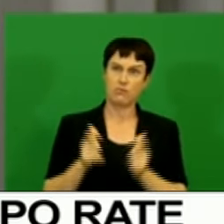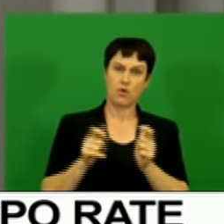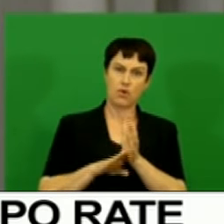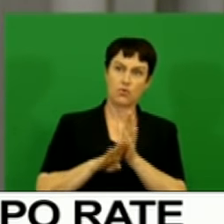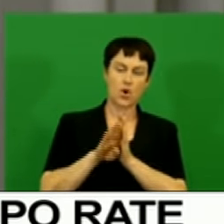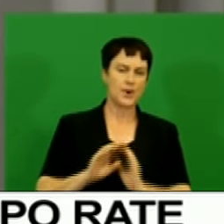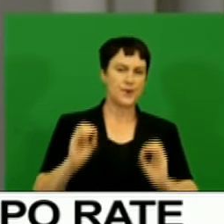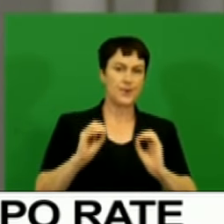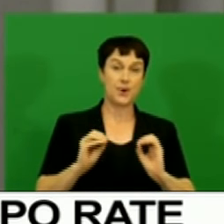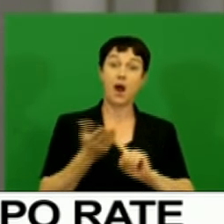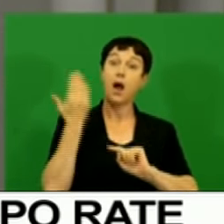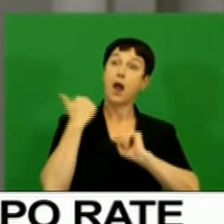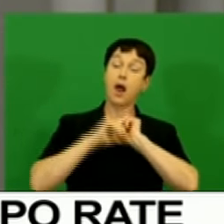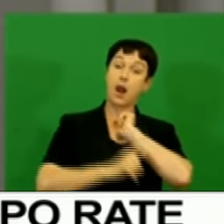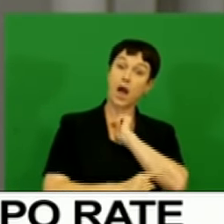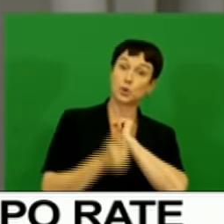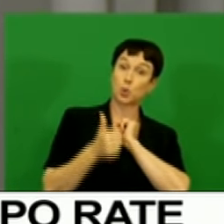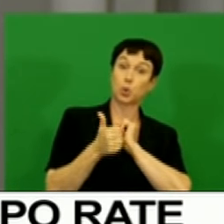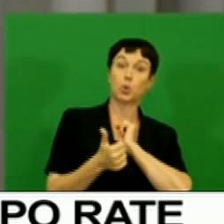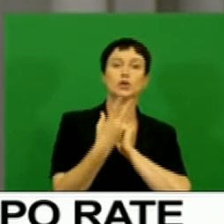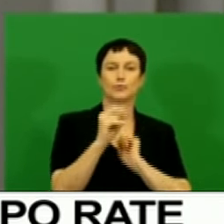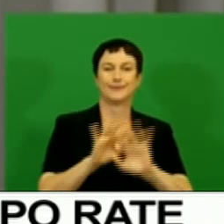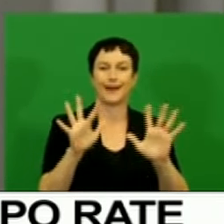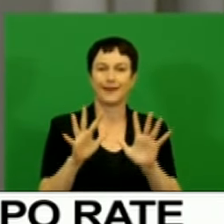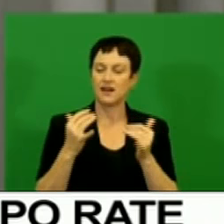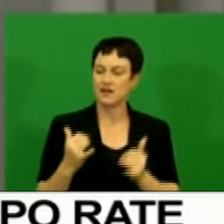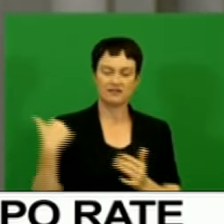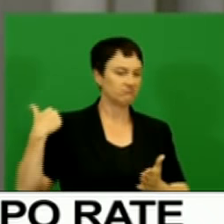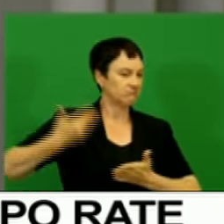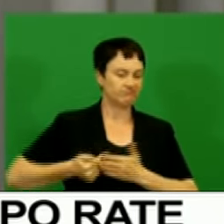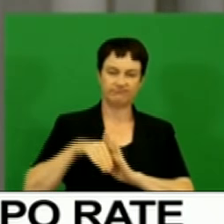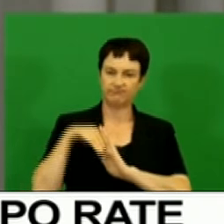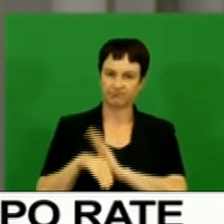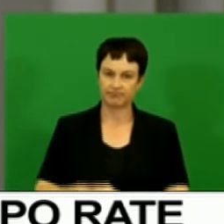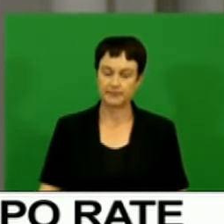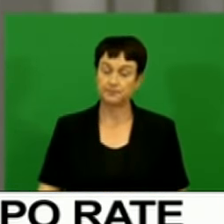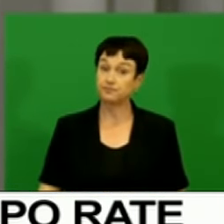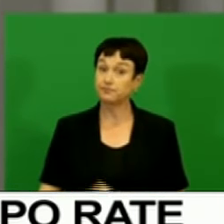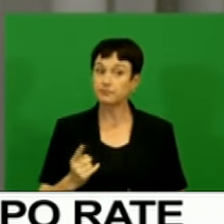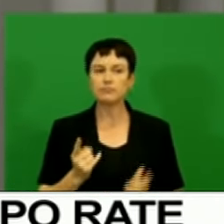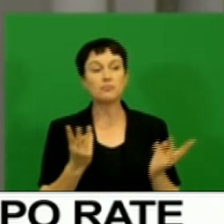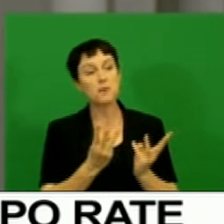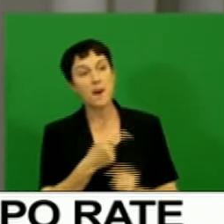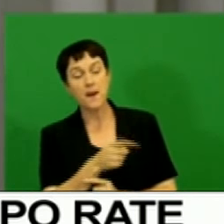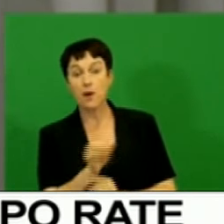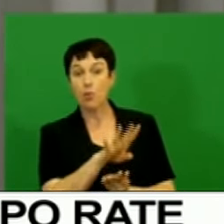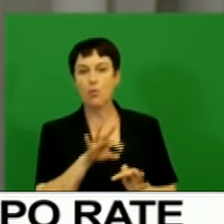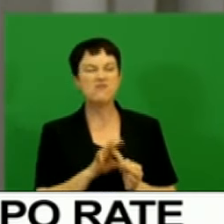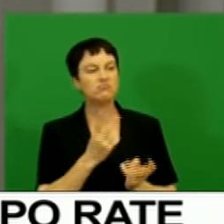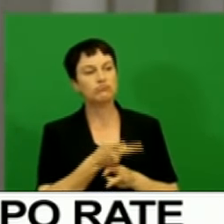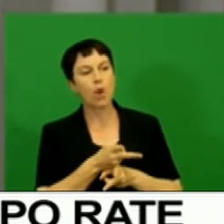2010. While growth in credit extension to the household sector was particularly subdued,